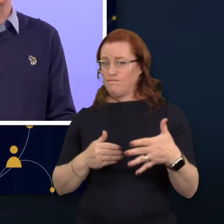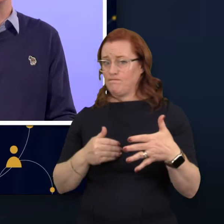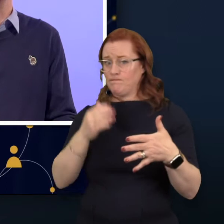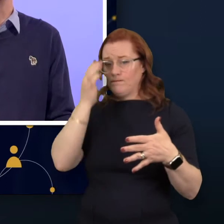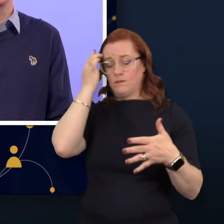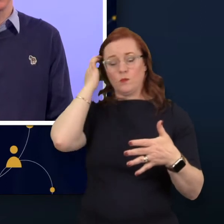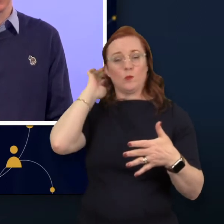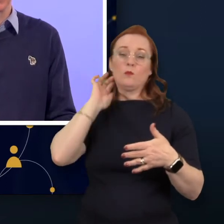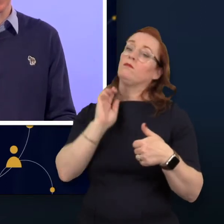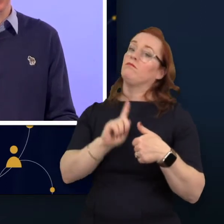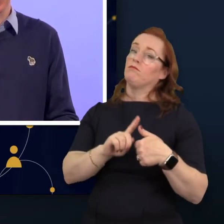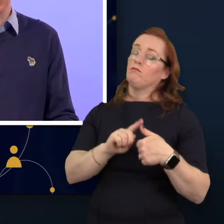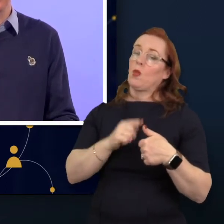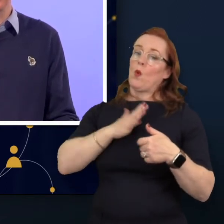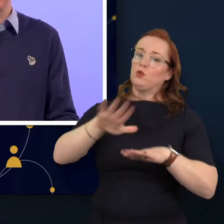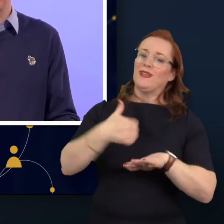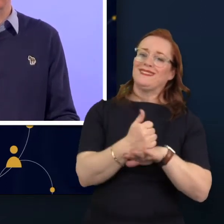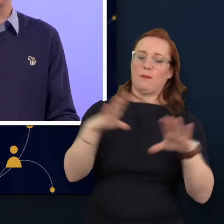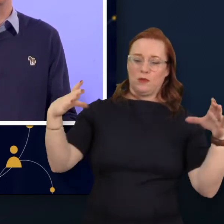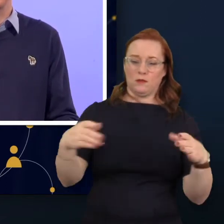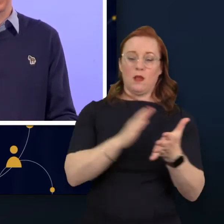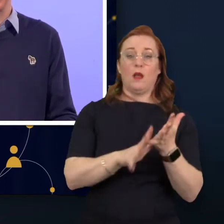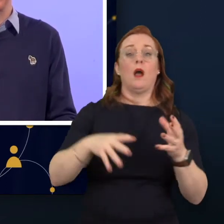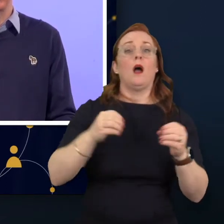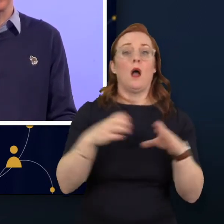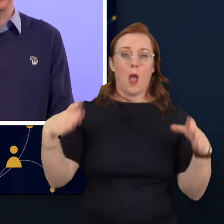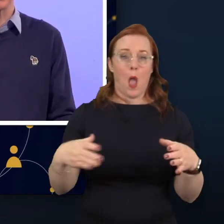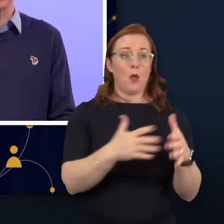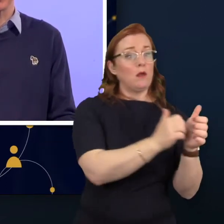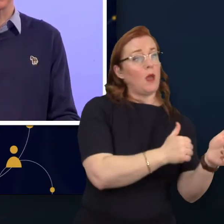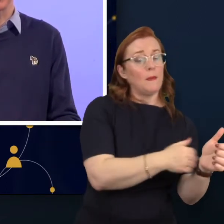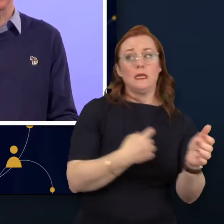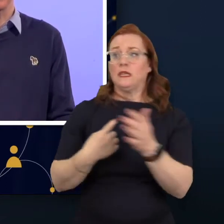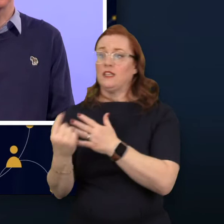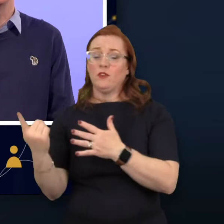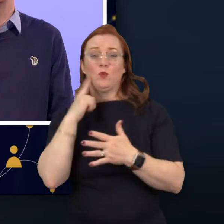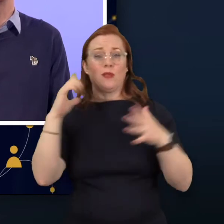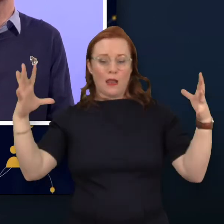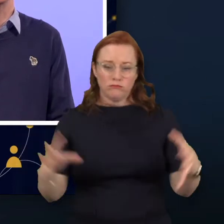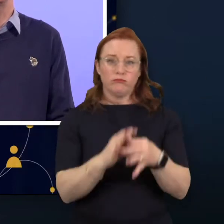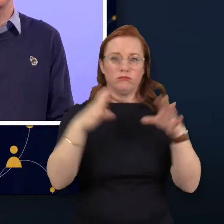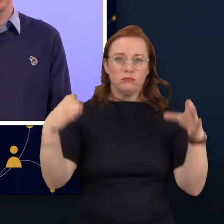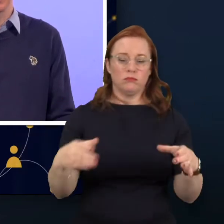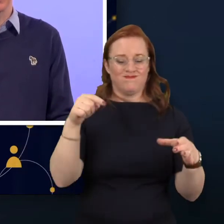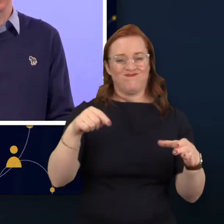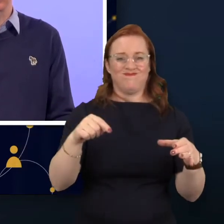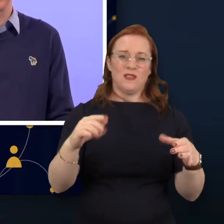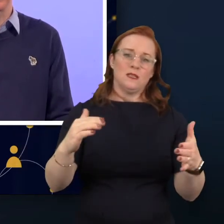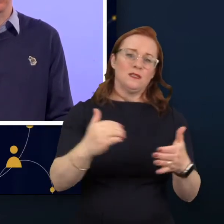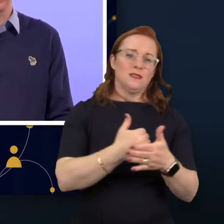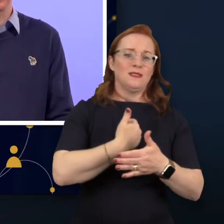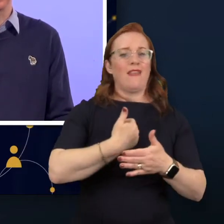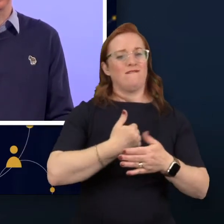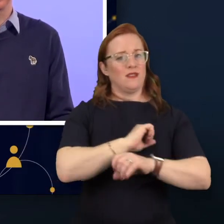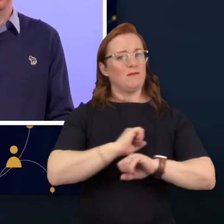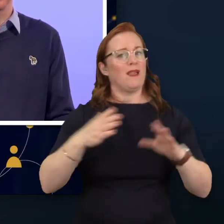Firstly, to establish a hub where corporate and individual members can come together in a safe and supportive